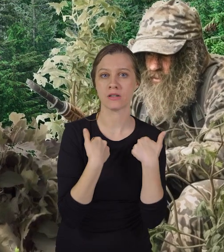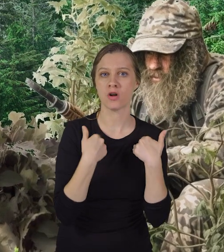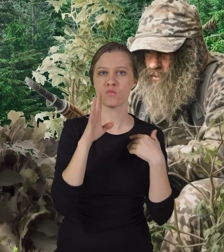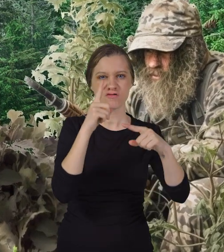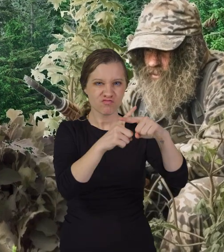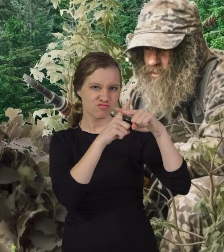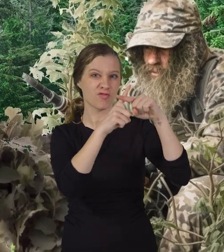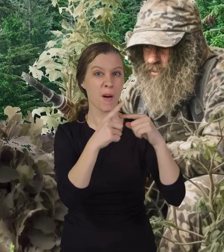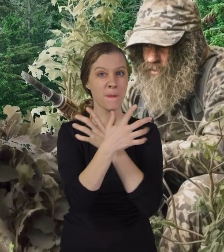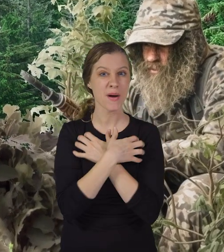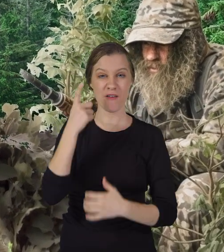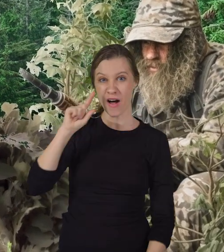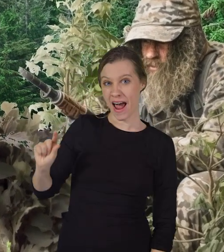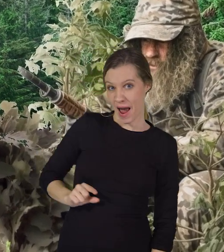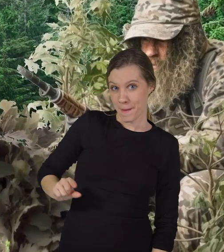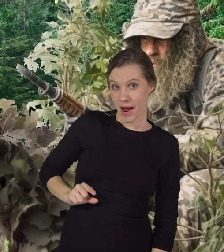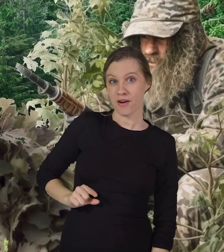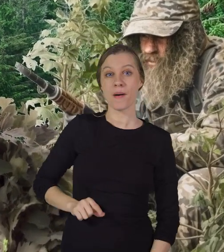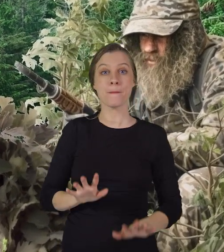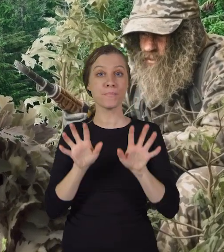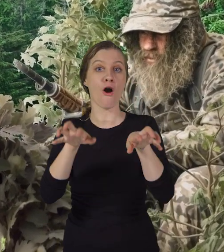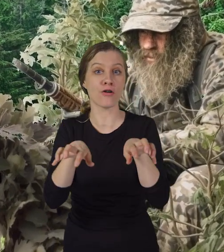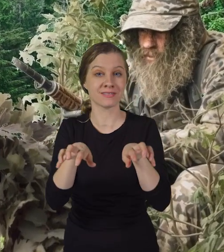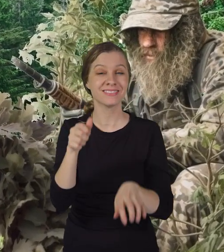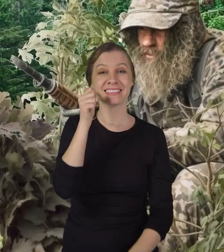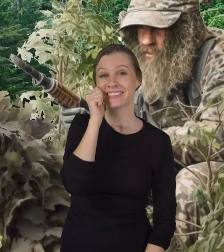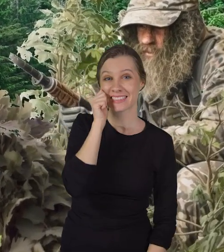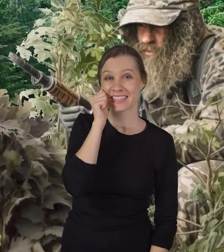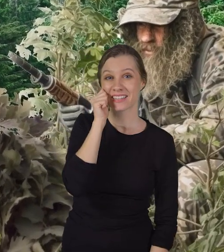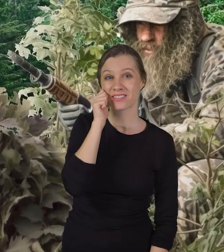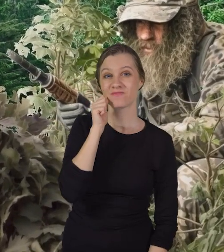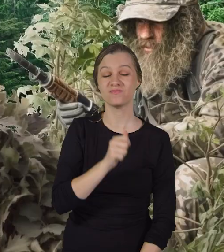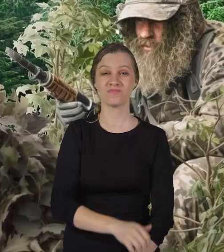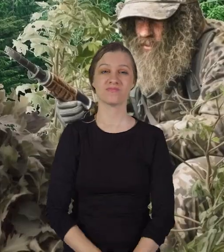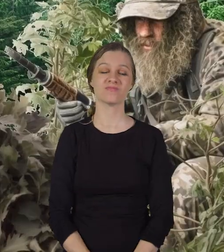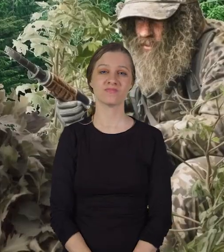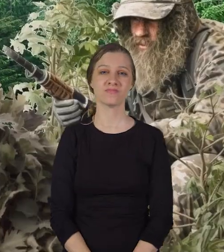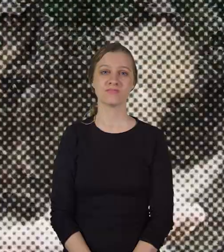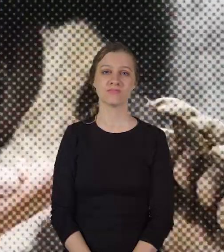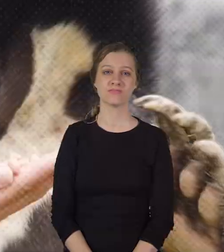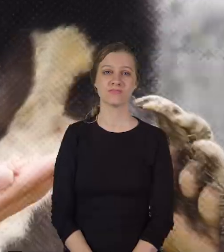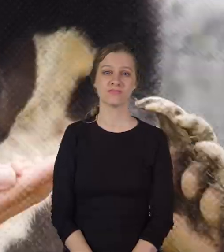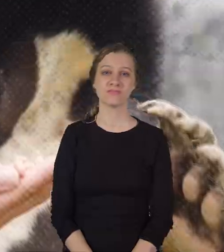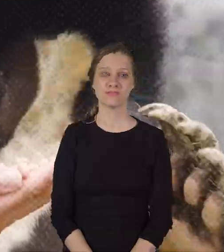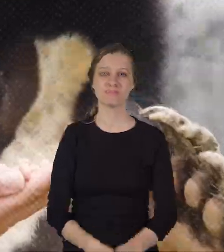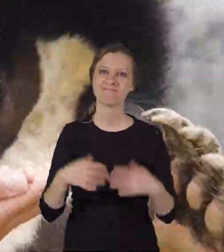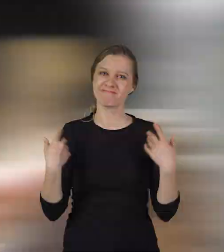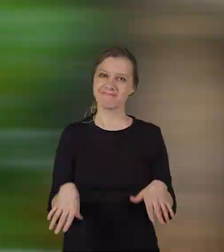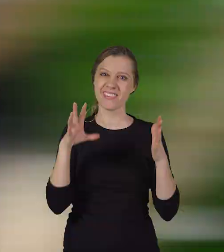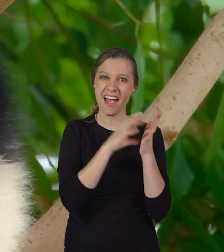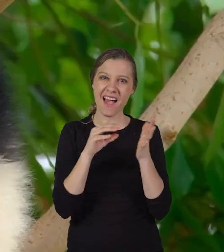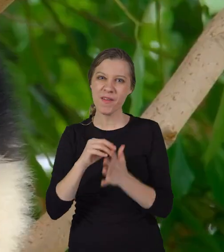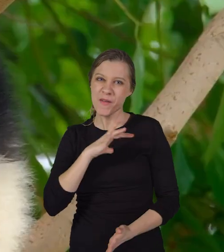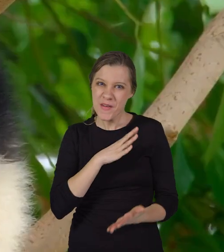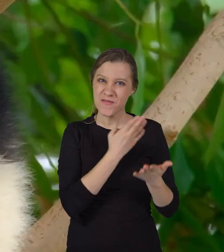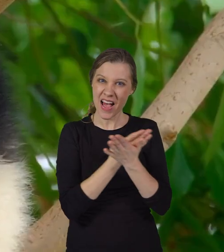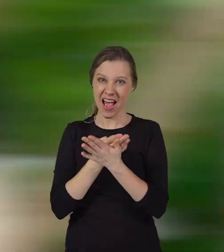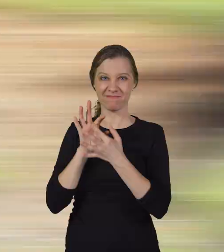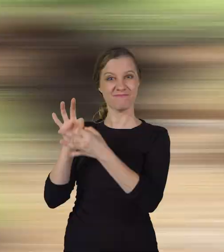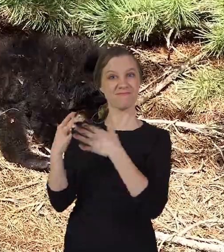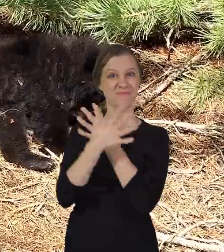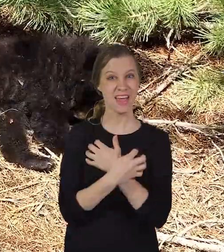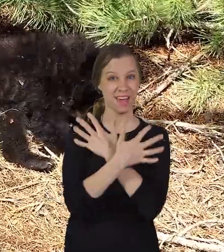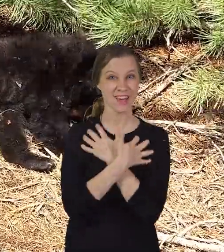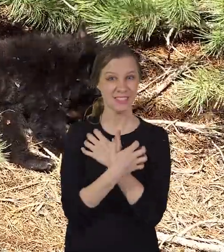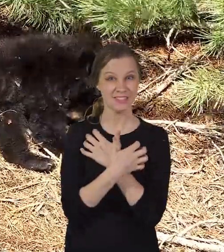will target bears for their gallbladders, paws, and skin. Wow! We have learned some